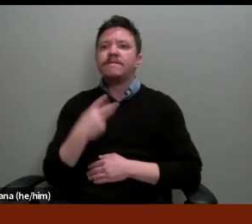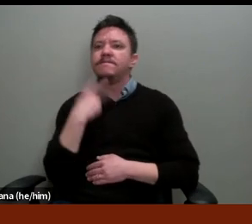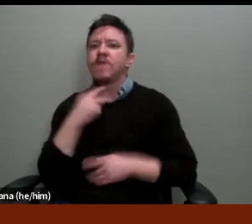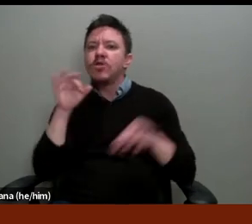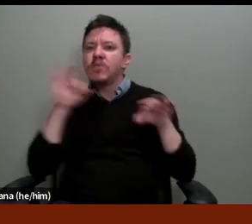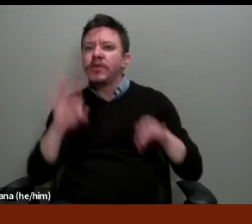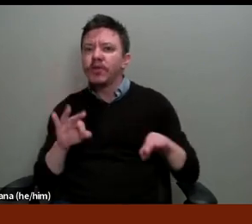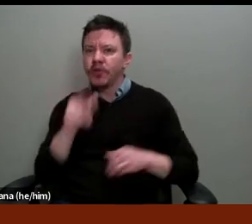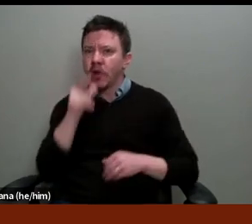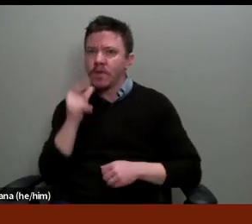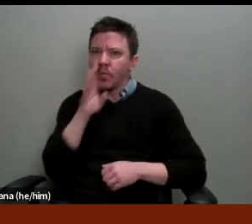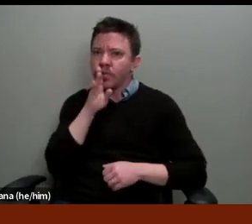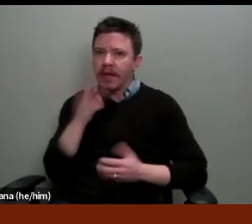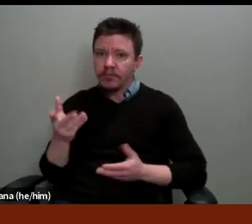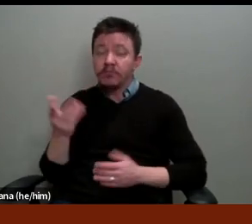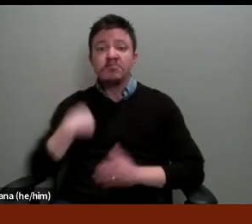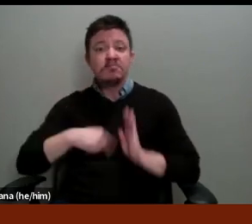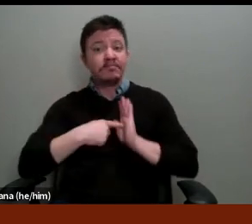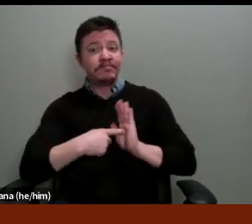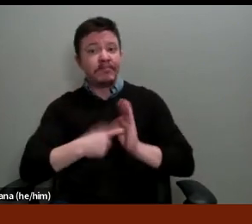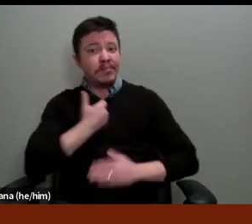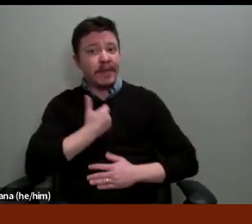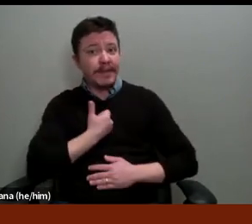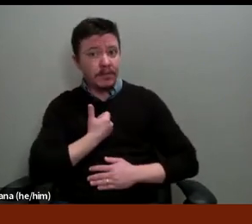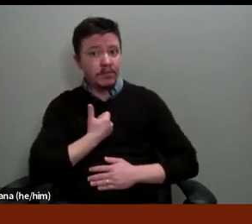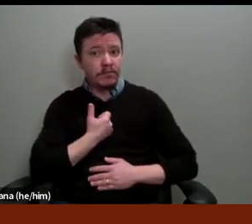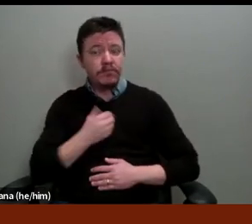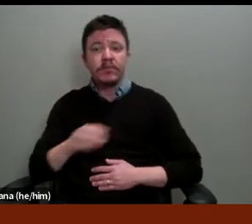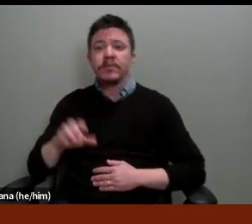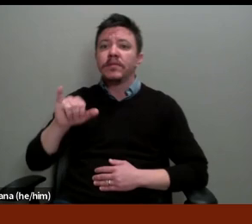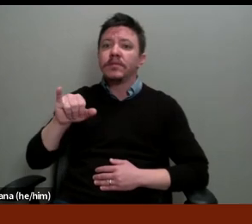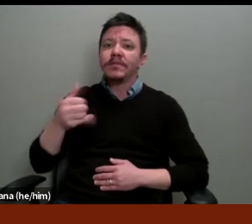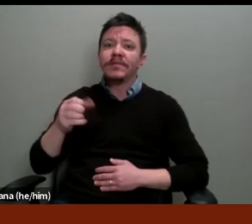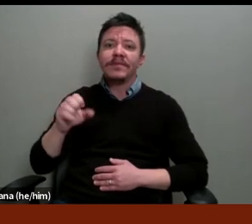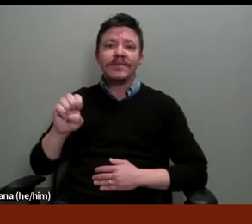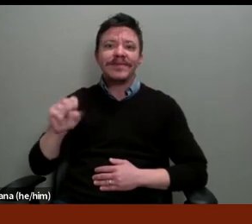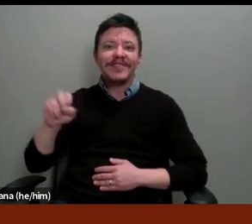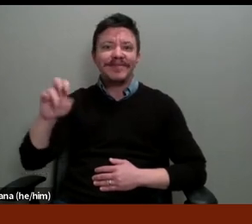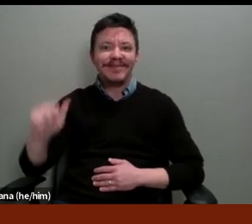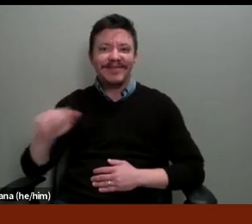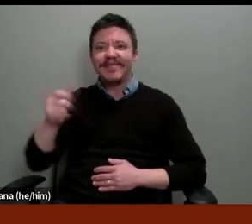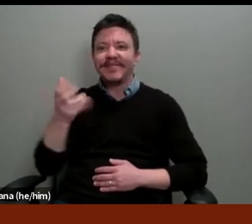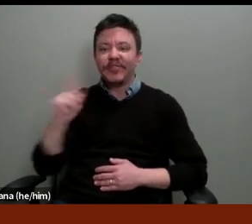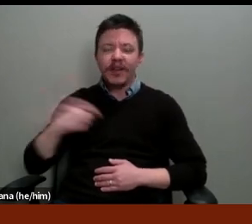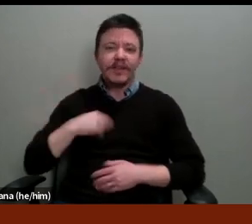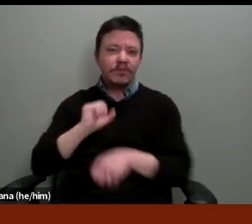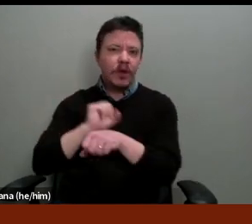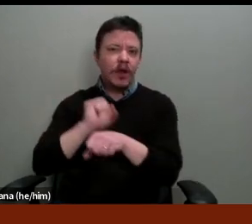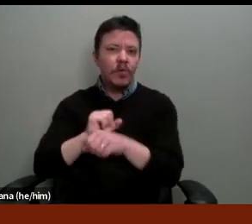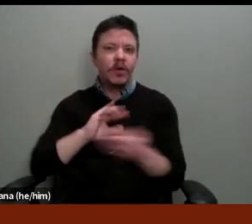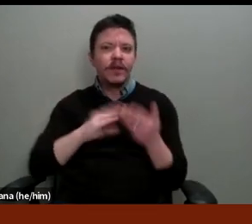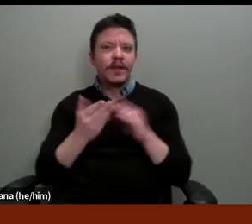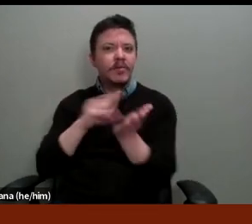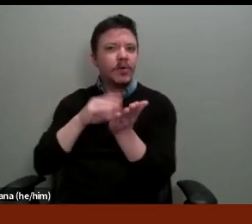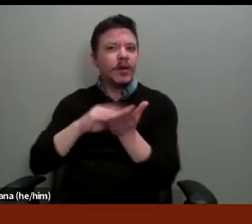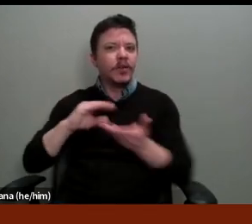So for example, I will do one for myself. My name is Jalisa Johnston and I work in the Learning and Community Partnerships department at the Portland Art